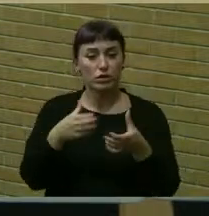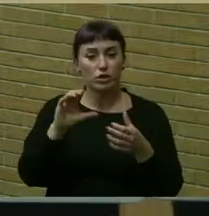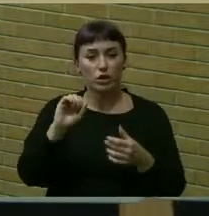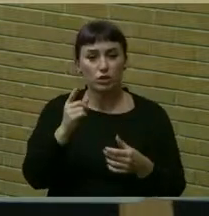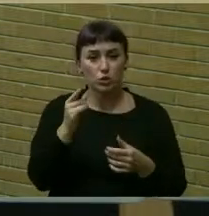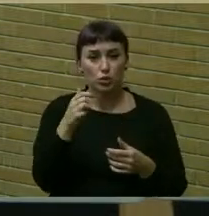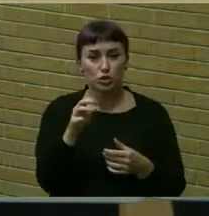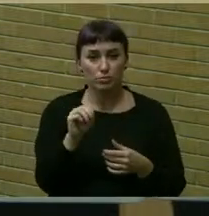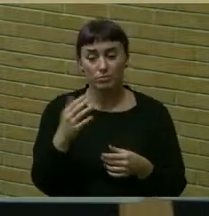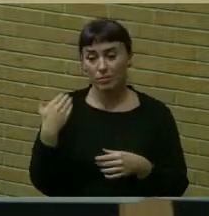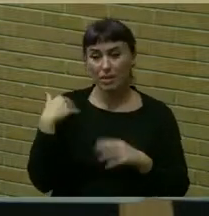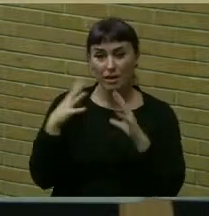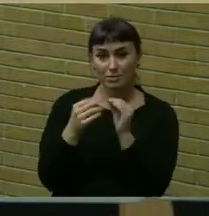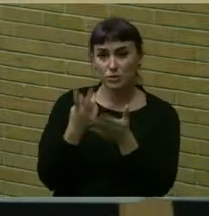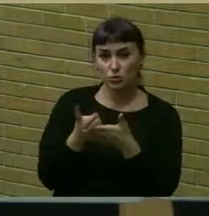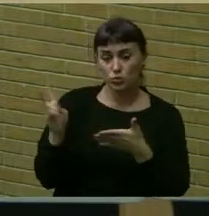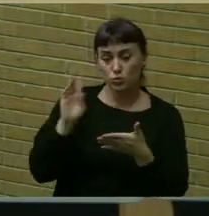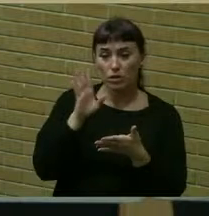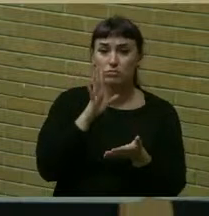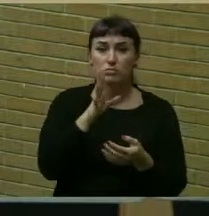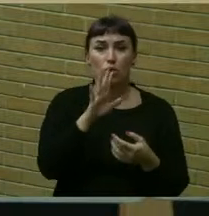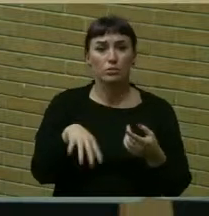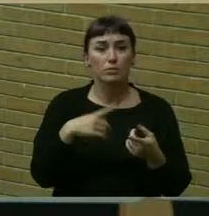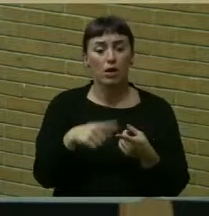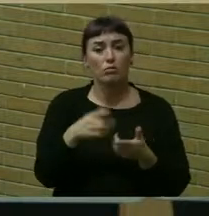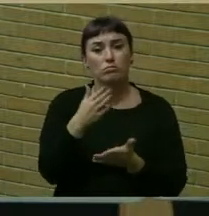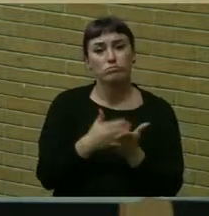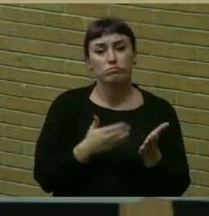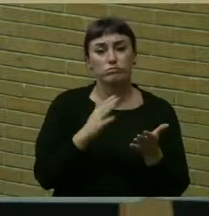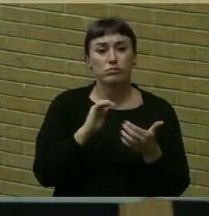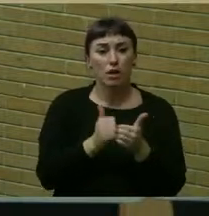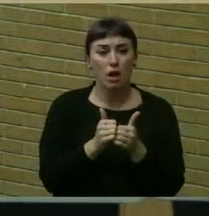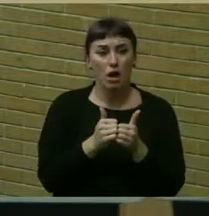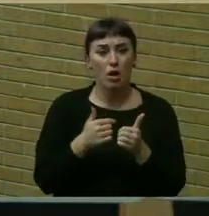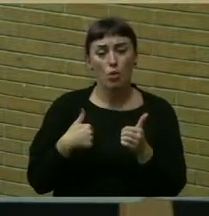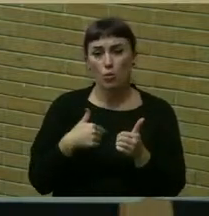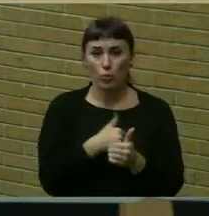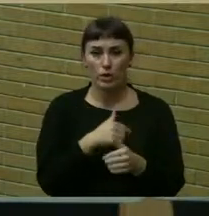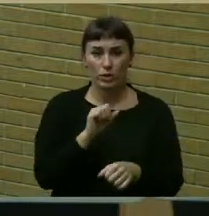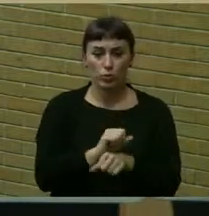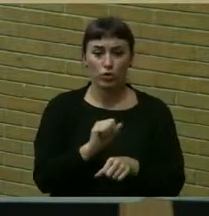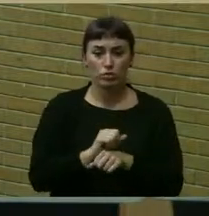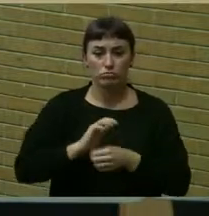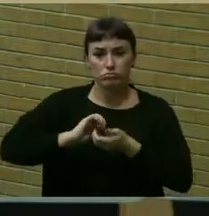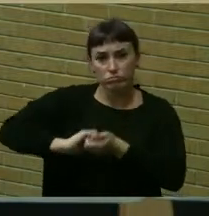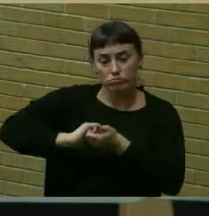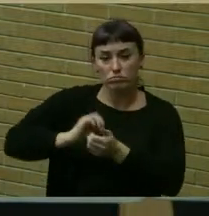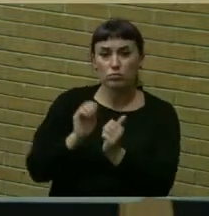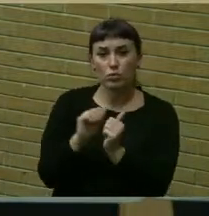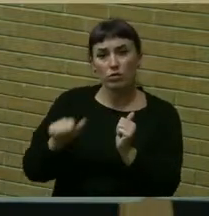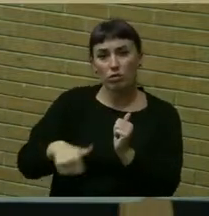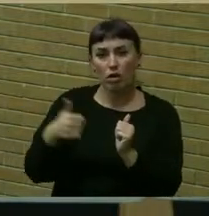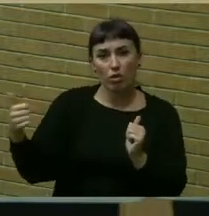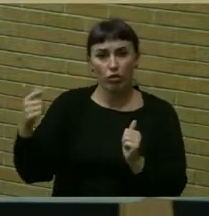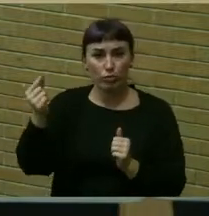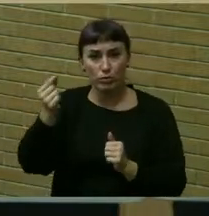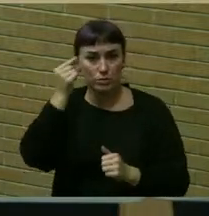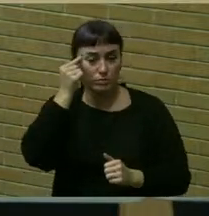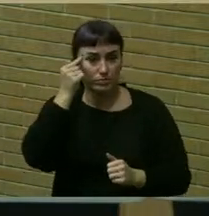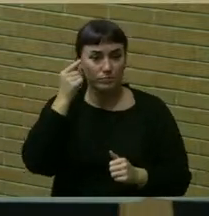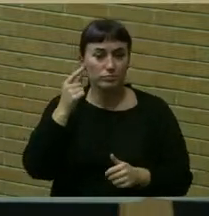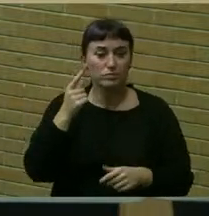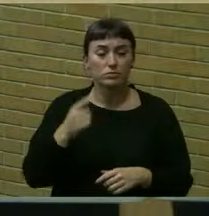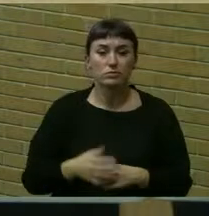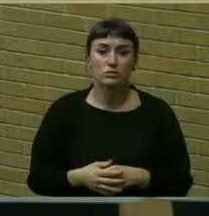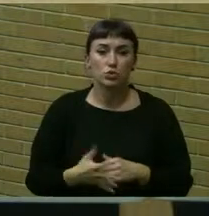last meeting uh two weeks ago i talked about some of the ways that we work in collaboration with other municipalities to